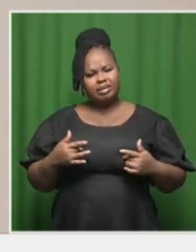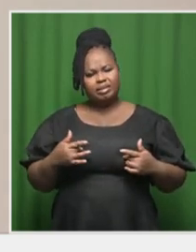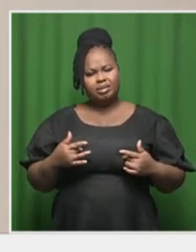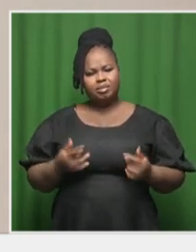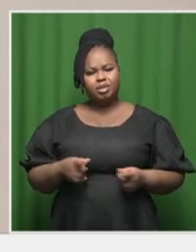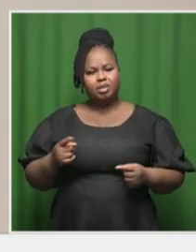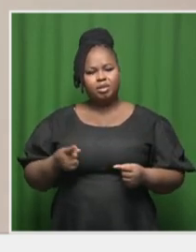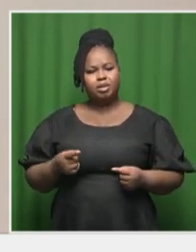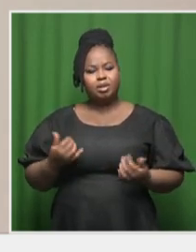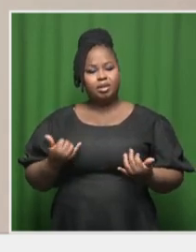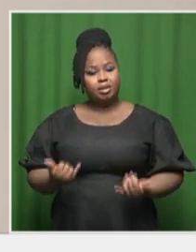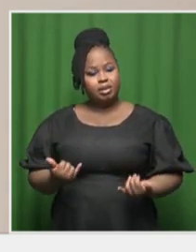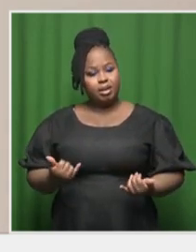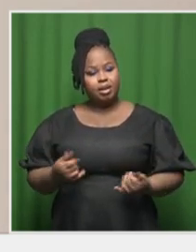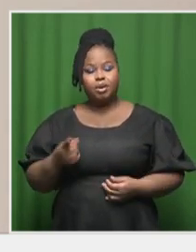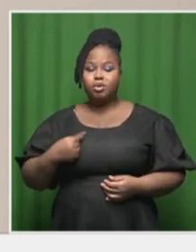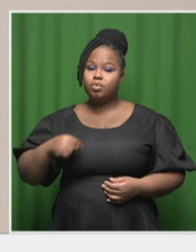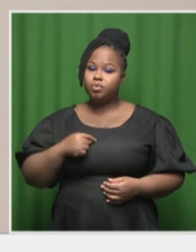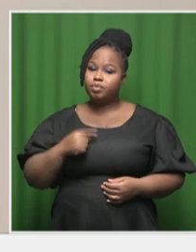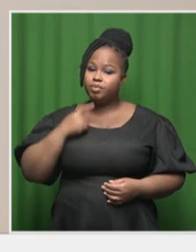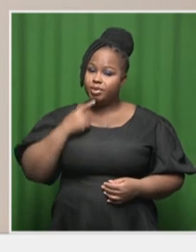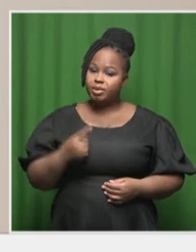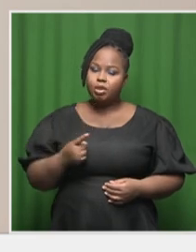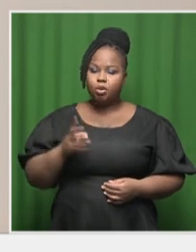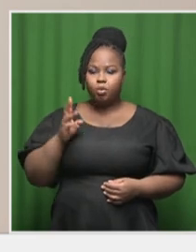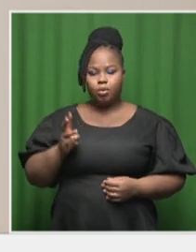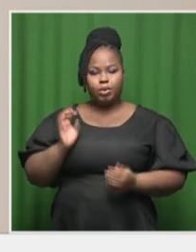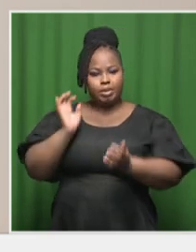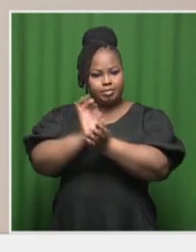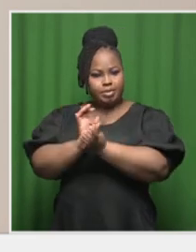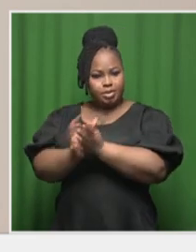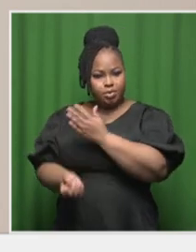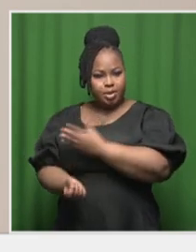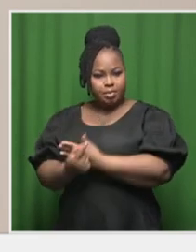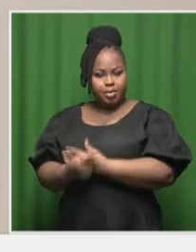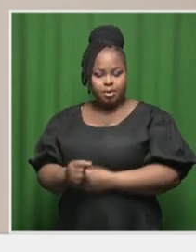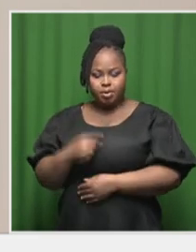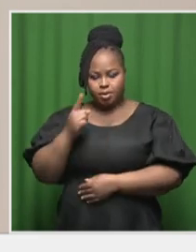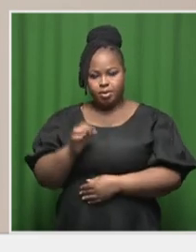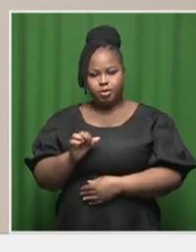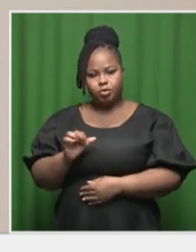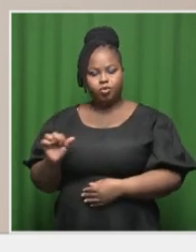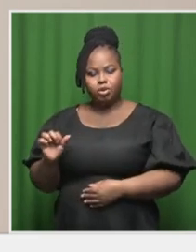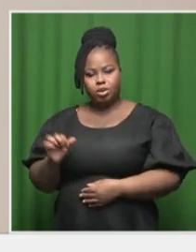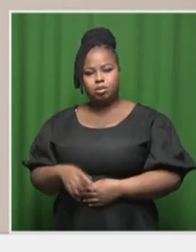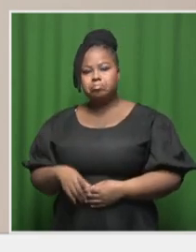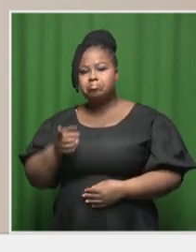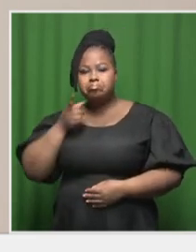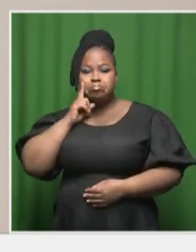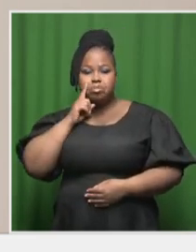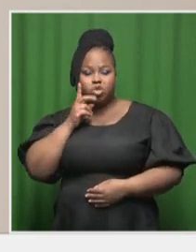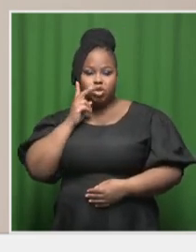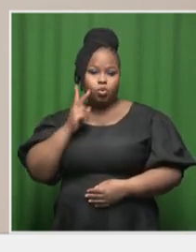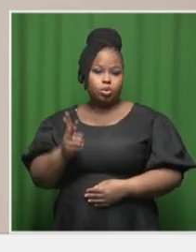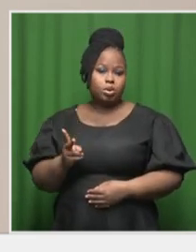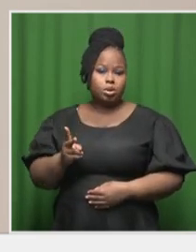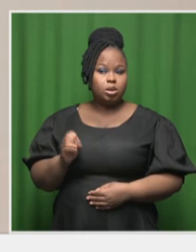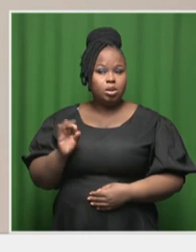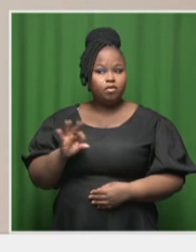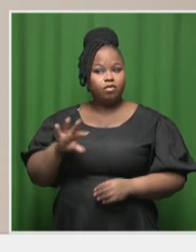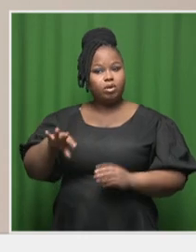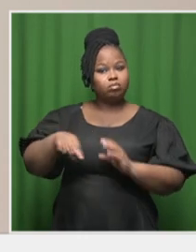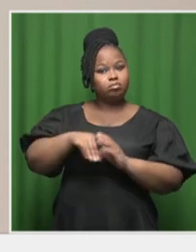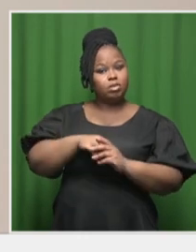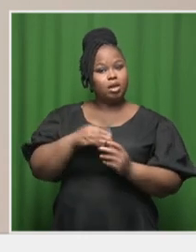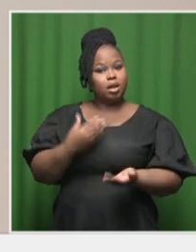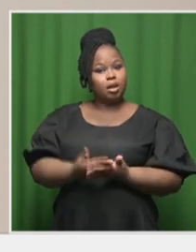commissioned, Leanne, is to meet again with the industry that will be happening next week to see if, you know, we can accommodate